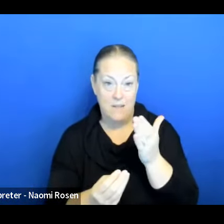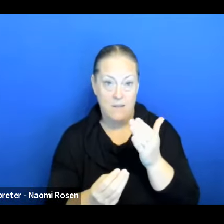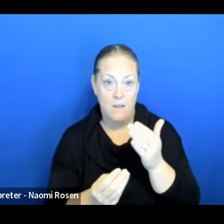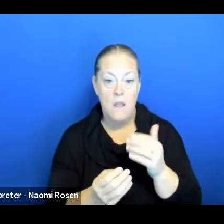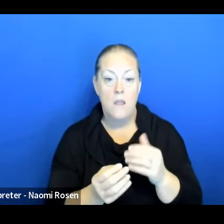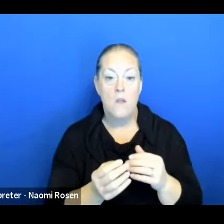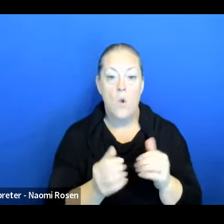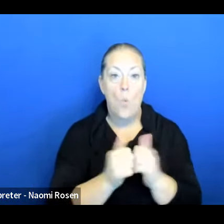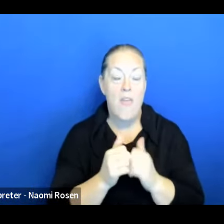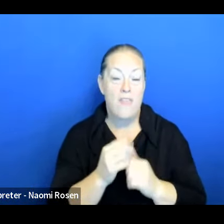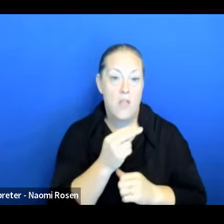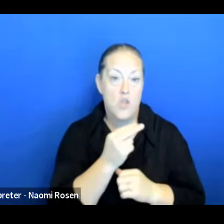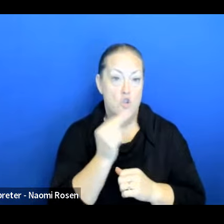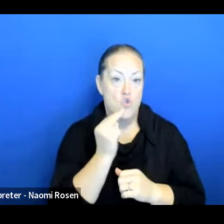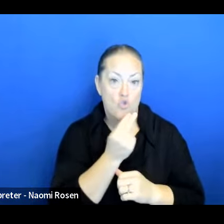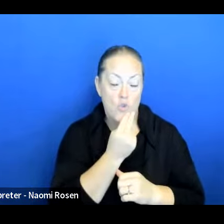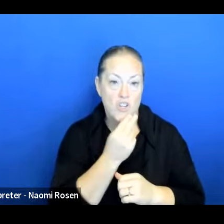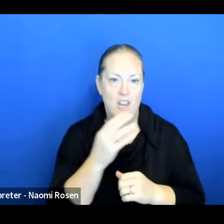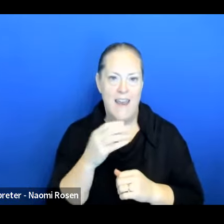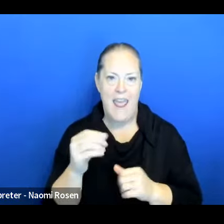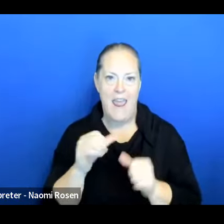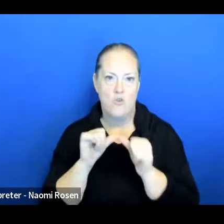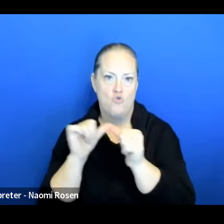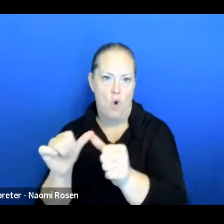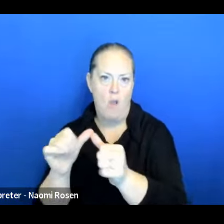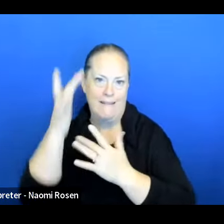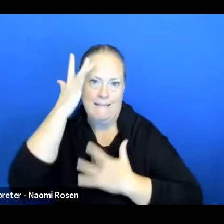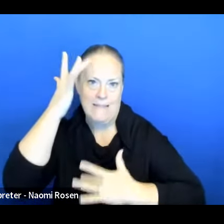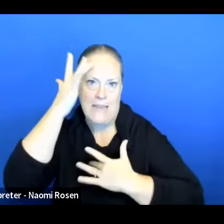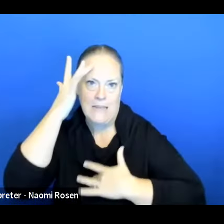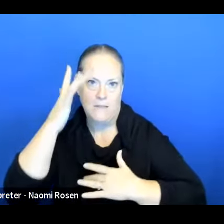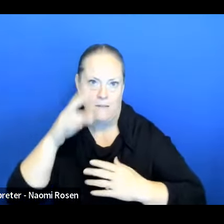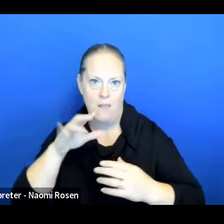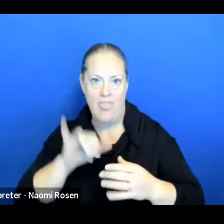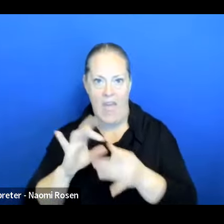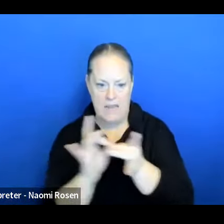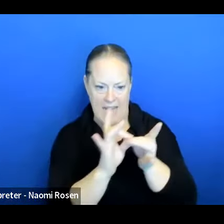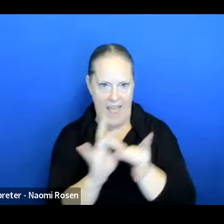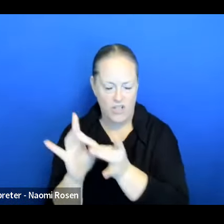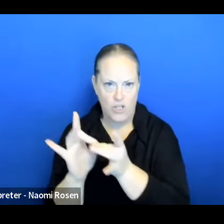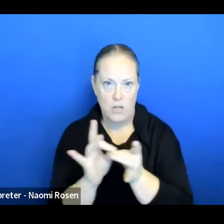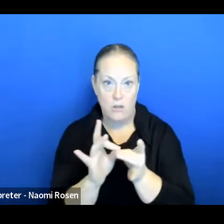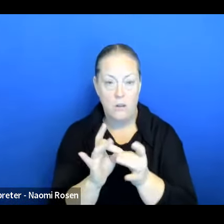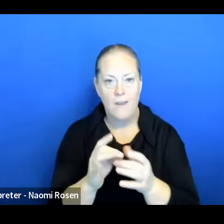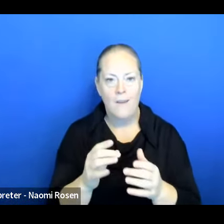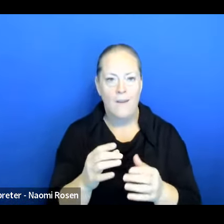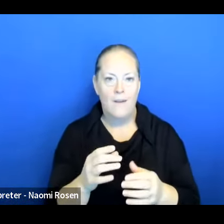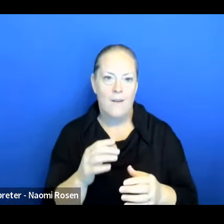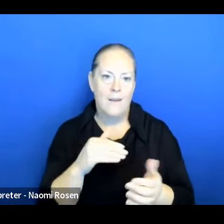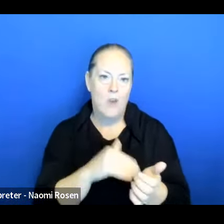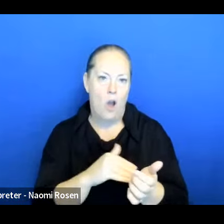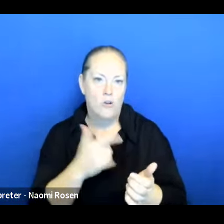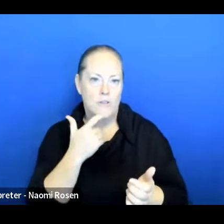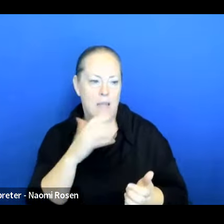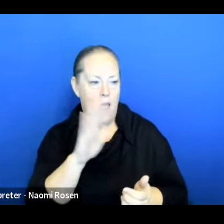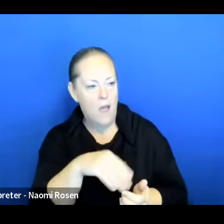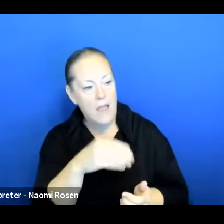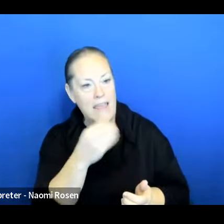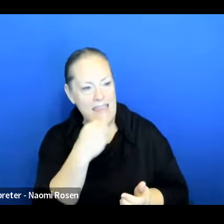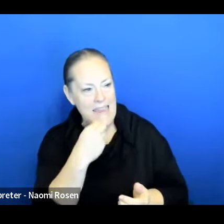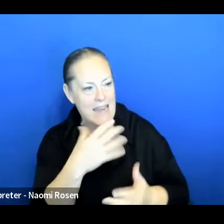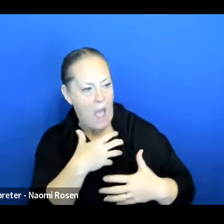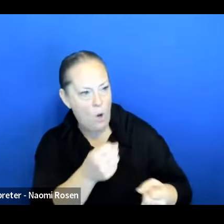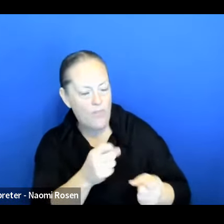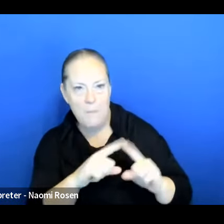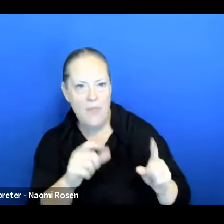nutrition and chronic disease, you know, they say eat healthy, um, but they definitely don't know in depth that,